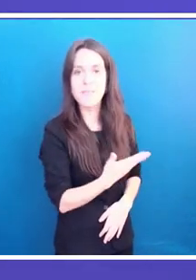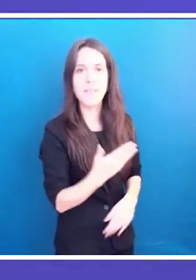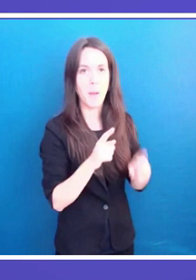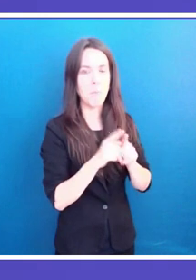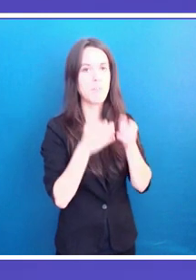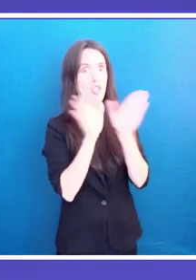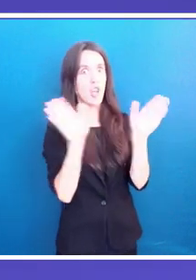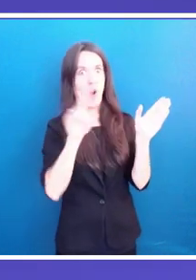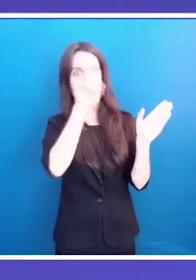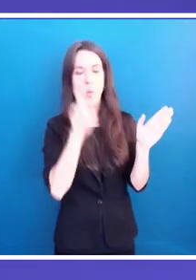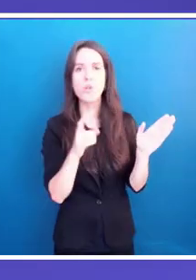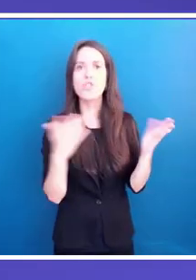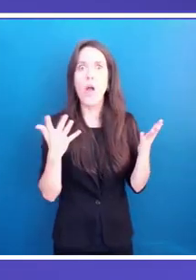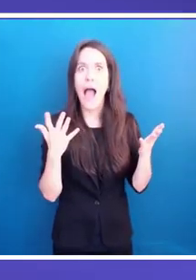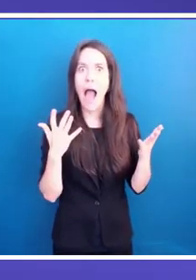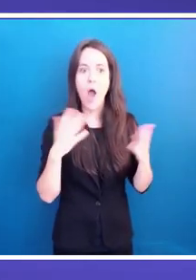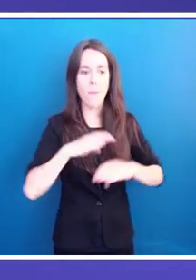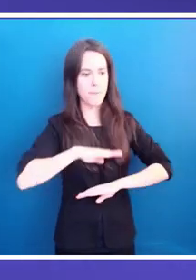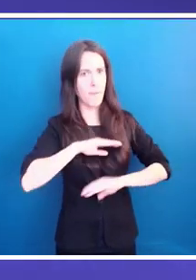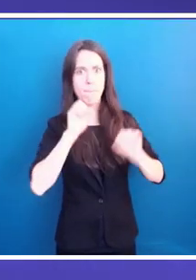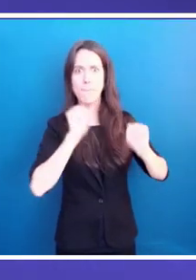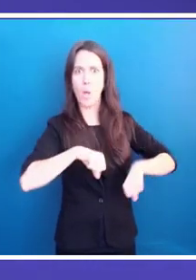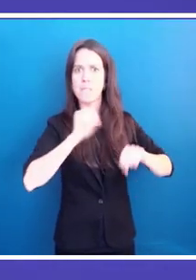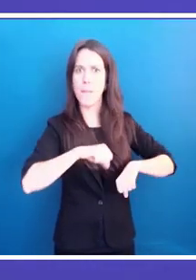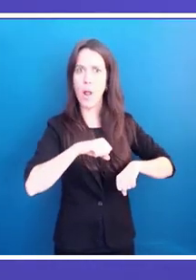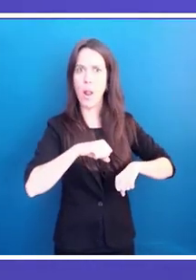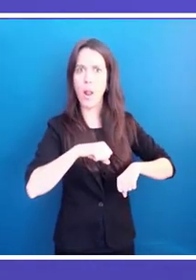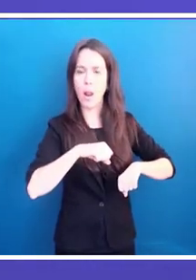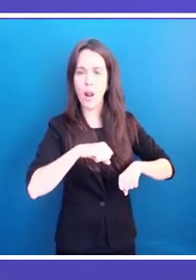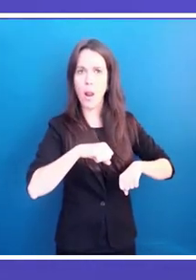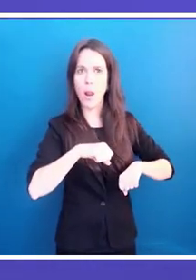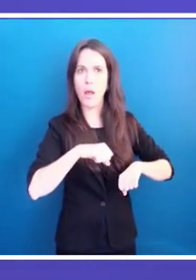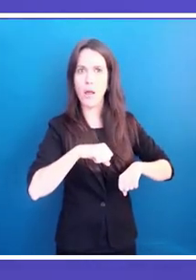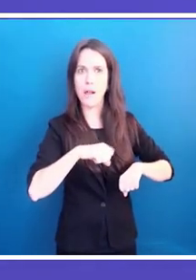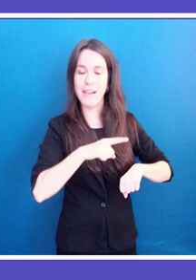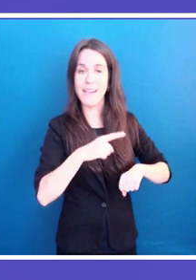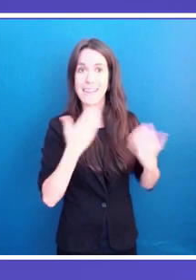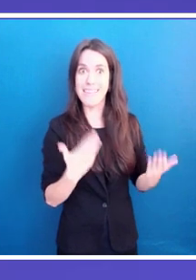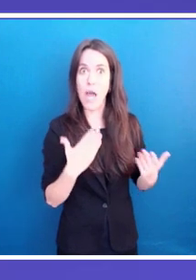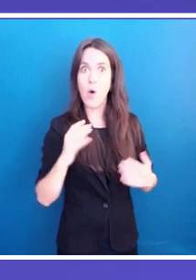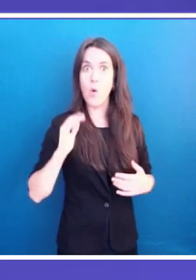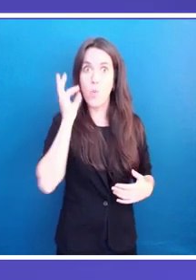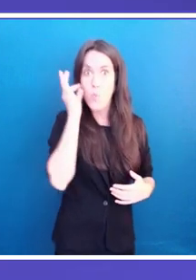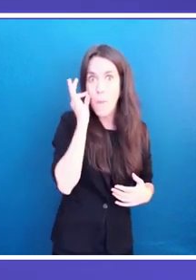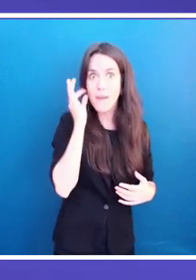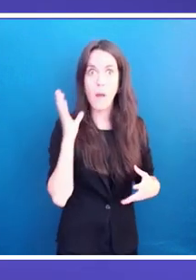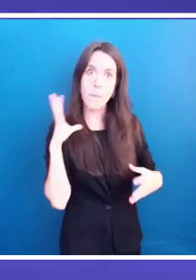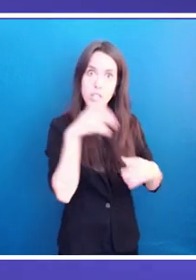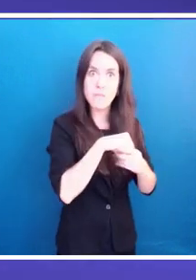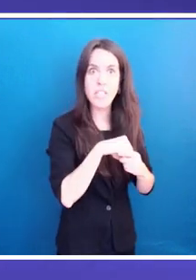extent will the women's participation and local governance